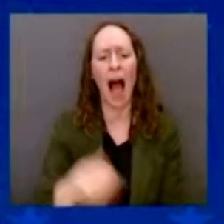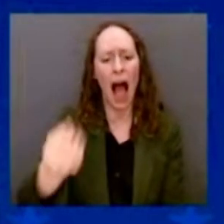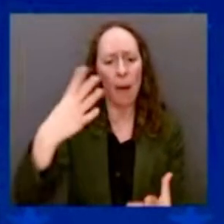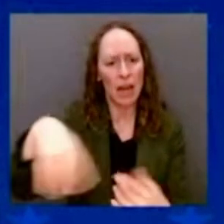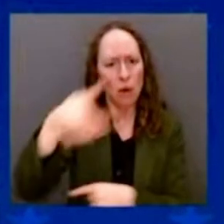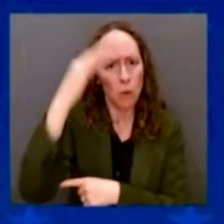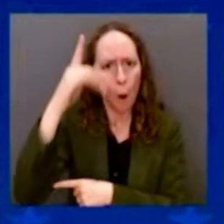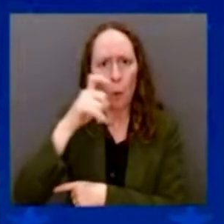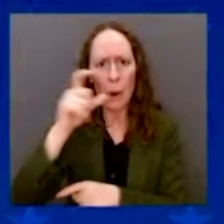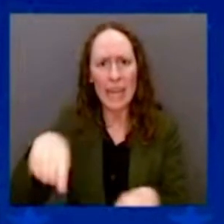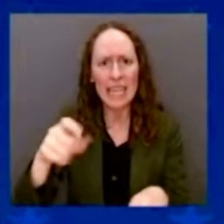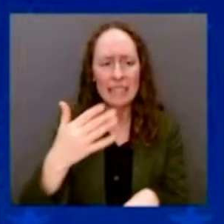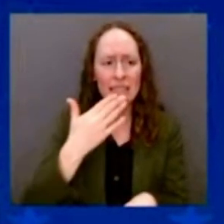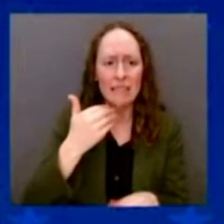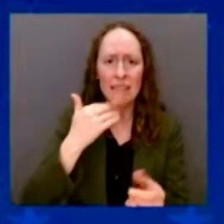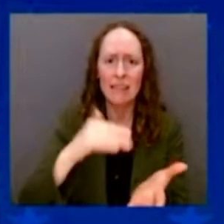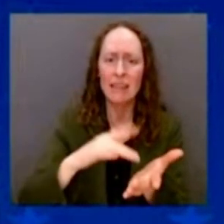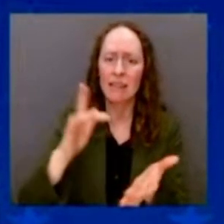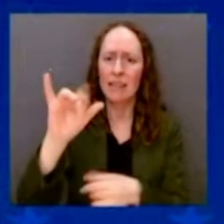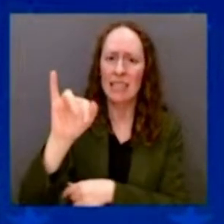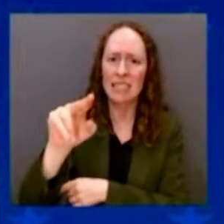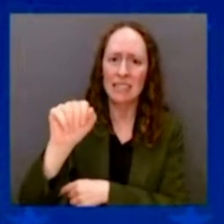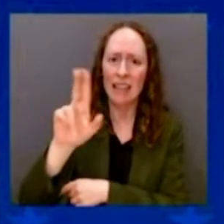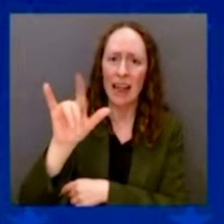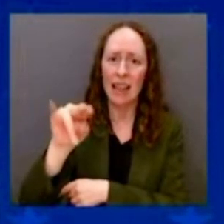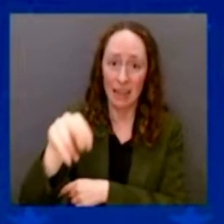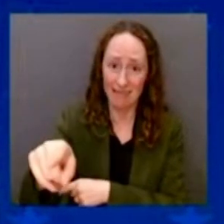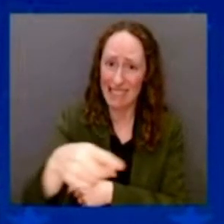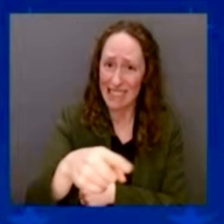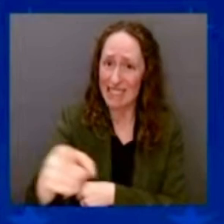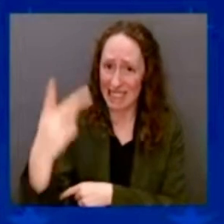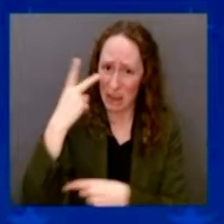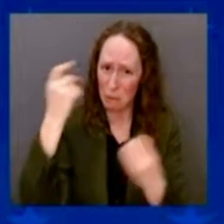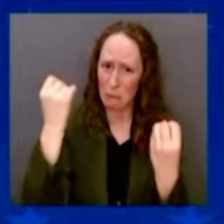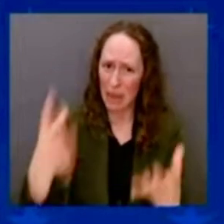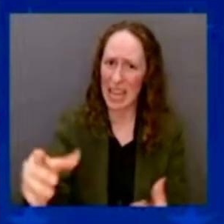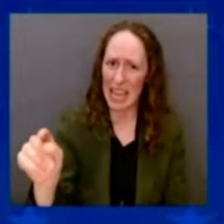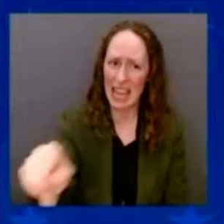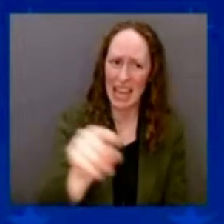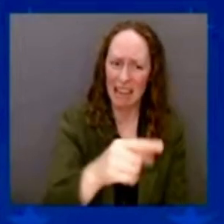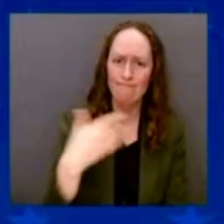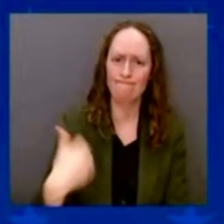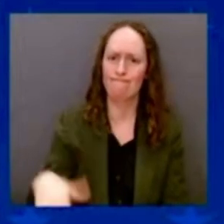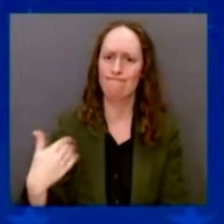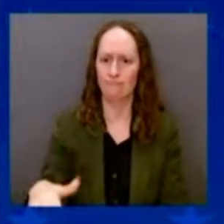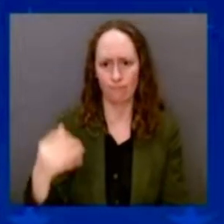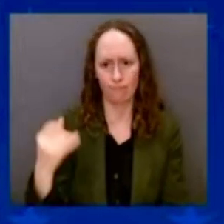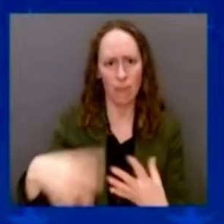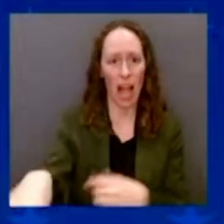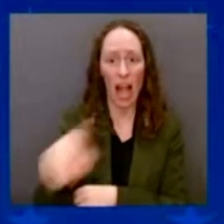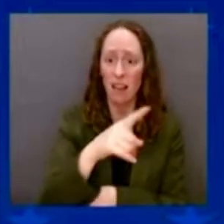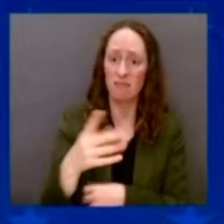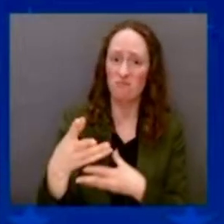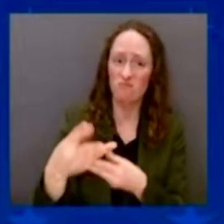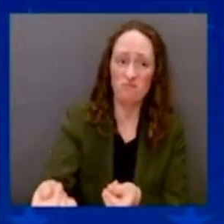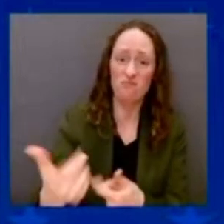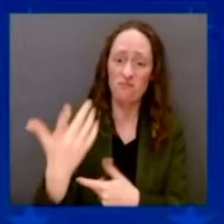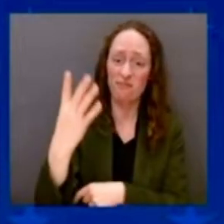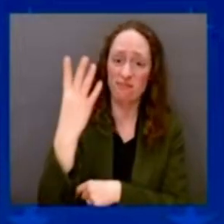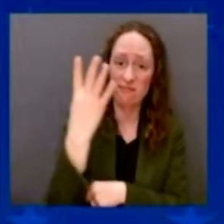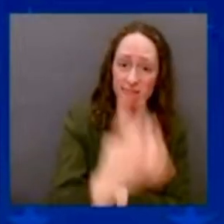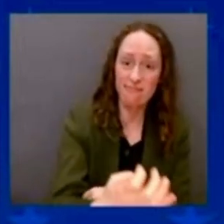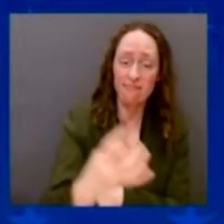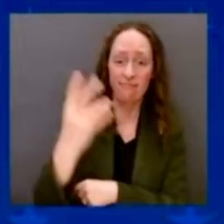Well, they're paying somewhere between $400 and $700 a month now. They were until last month. Well, guess what?